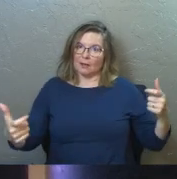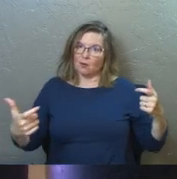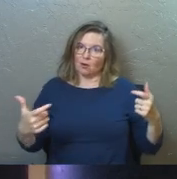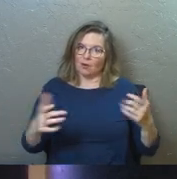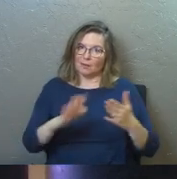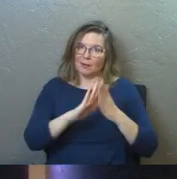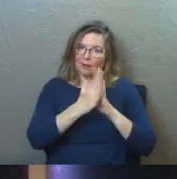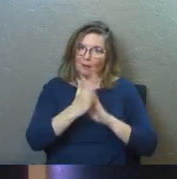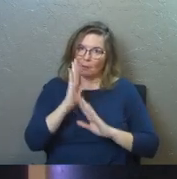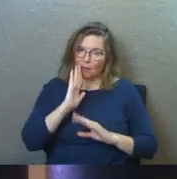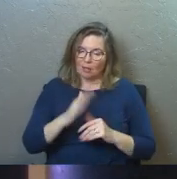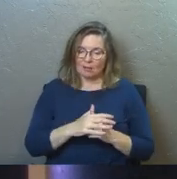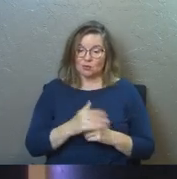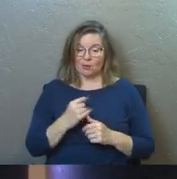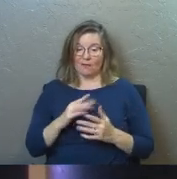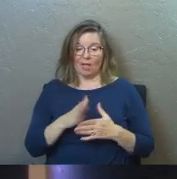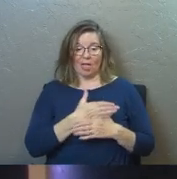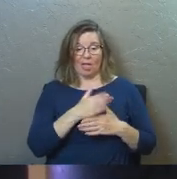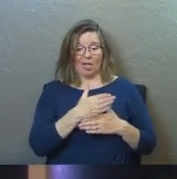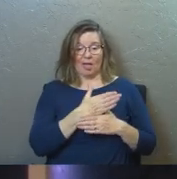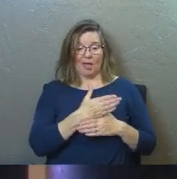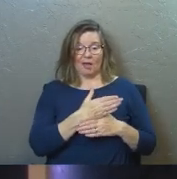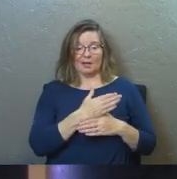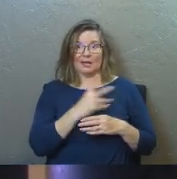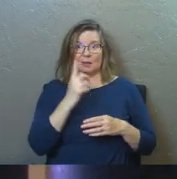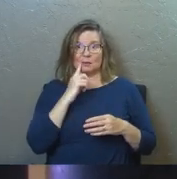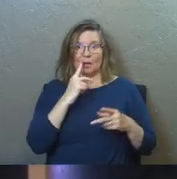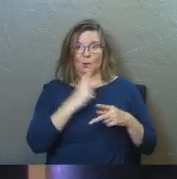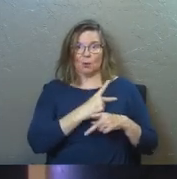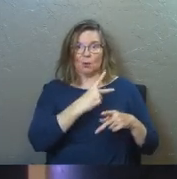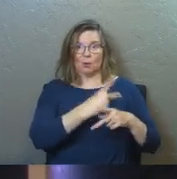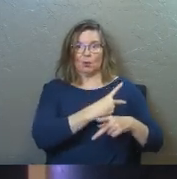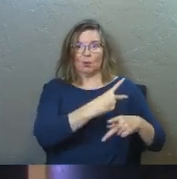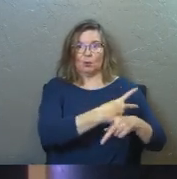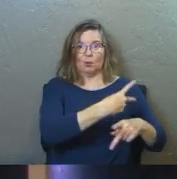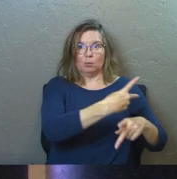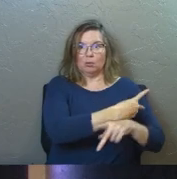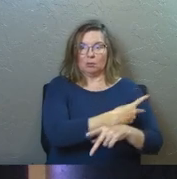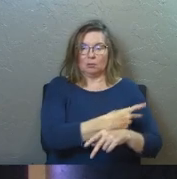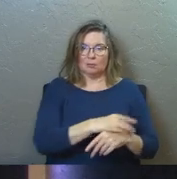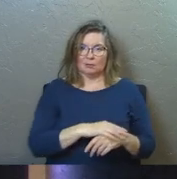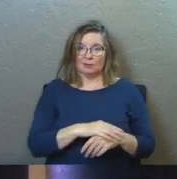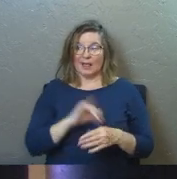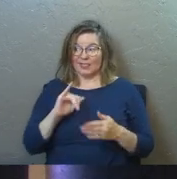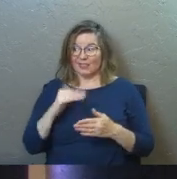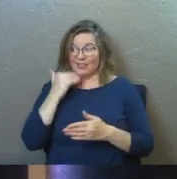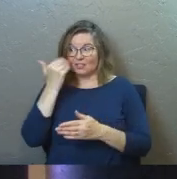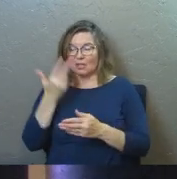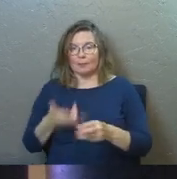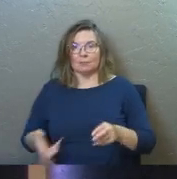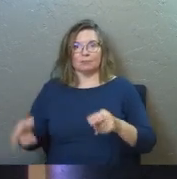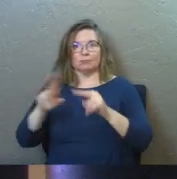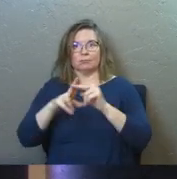game. If I'm going to start sharing it, it's going to get bigger, which increases what? It increases that shame again.